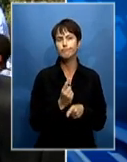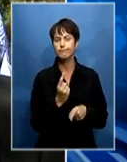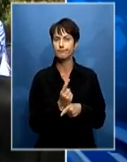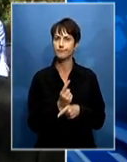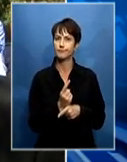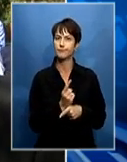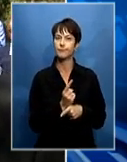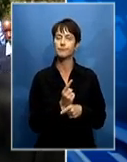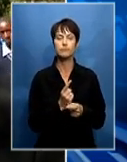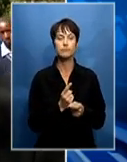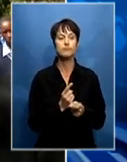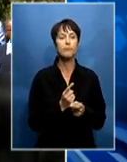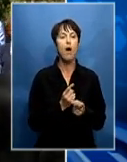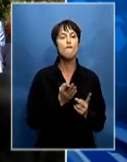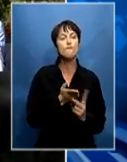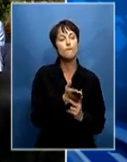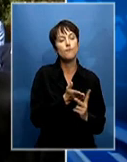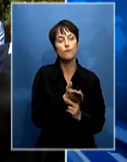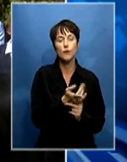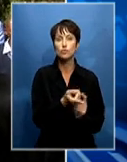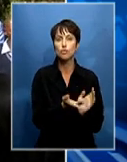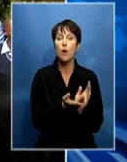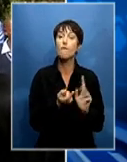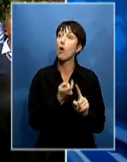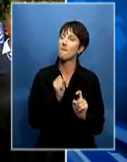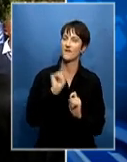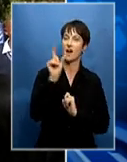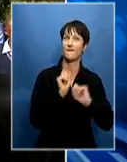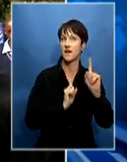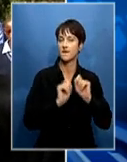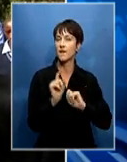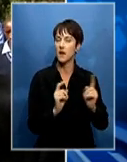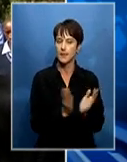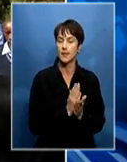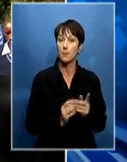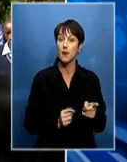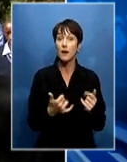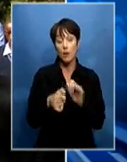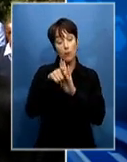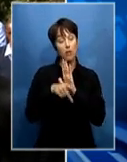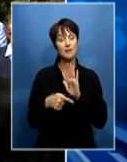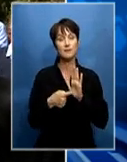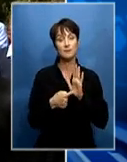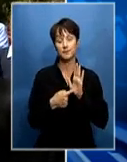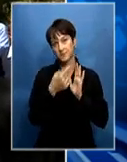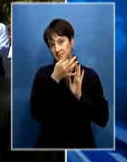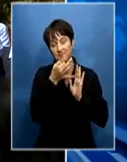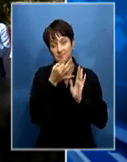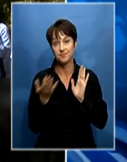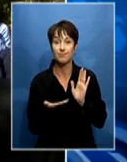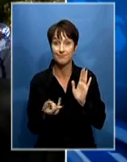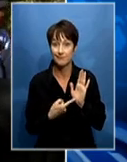the feeders zone of the school. So it's not, if you look at the policy, the policy itself